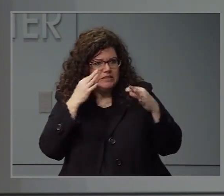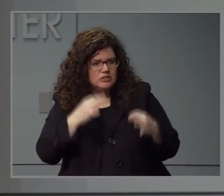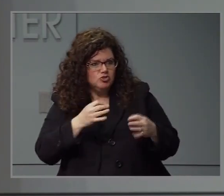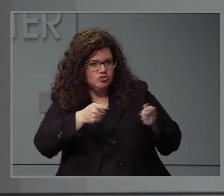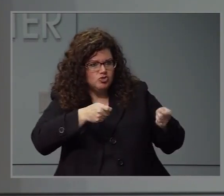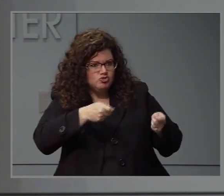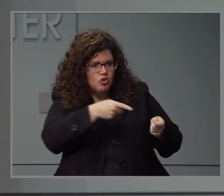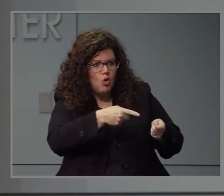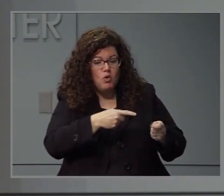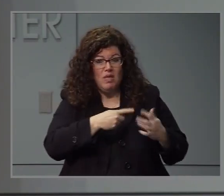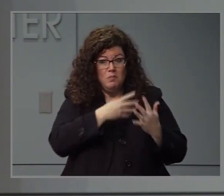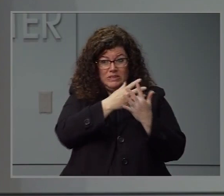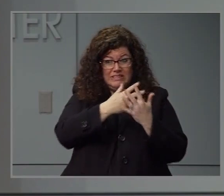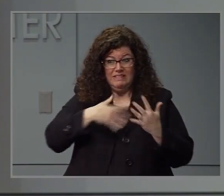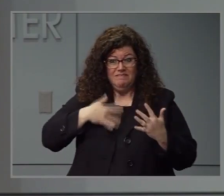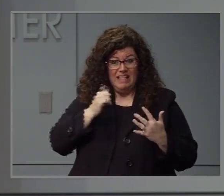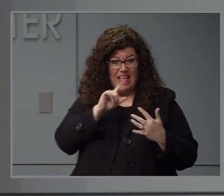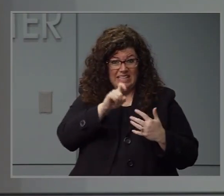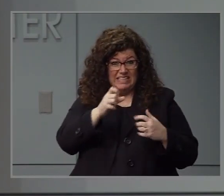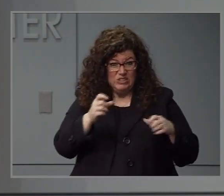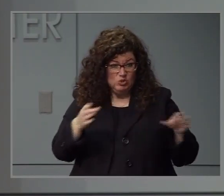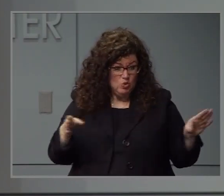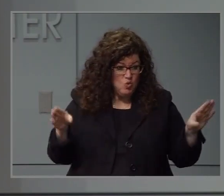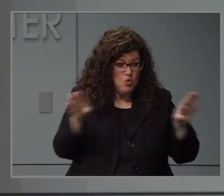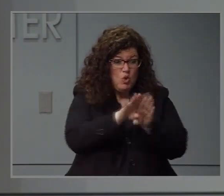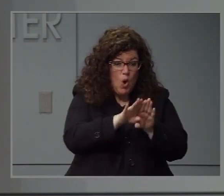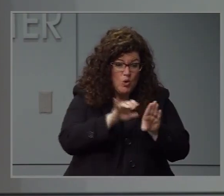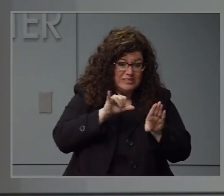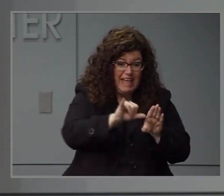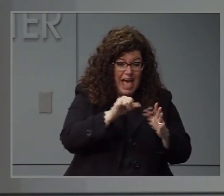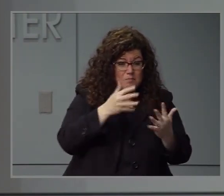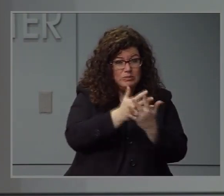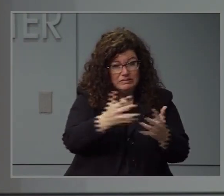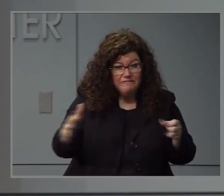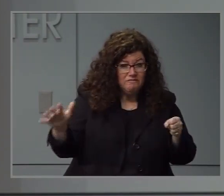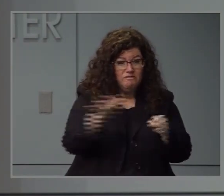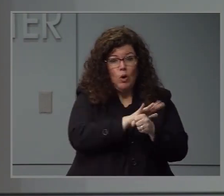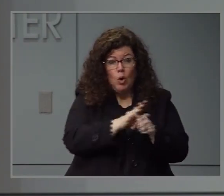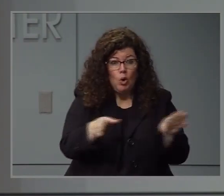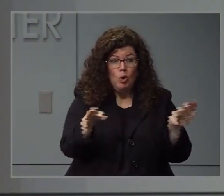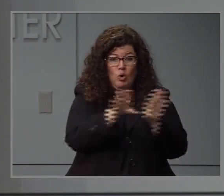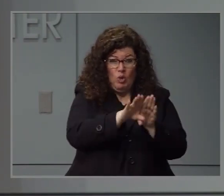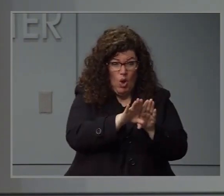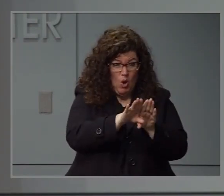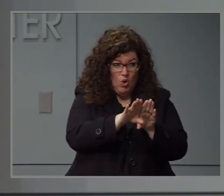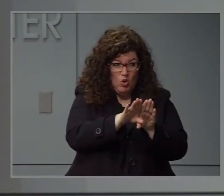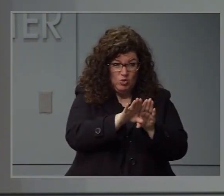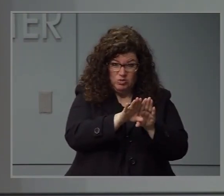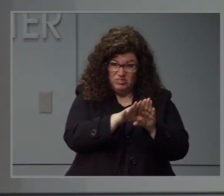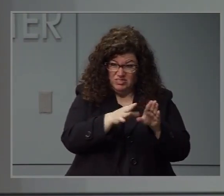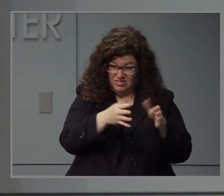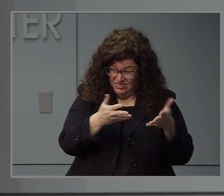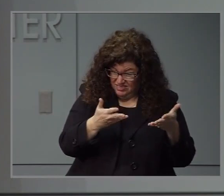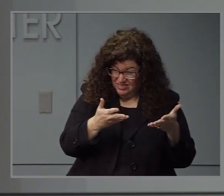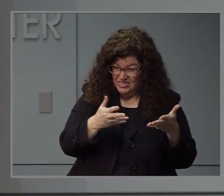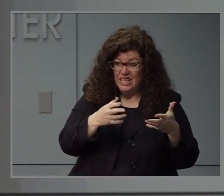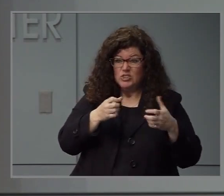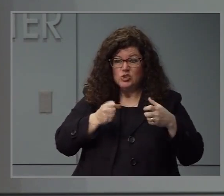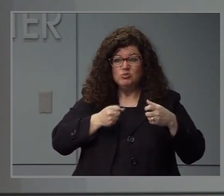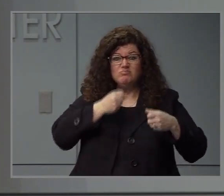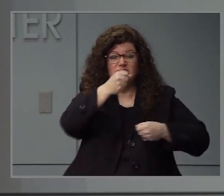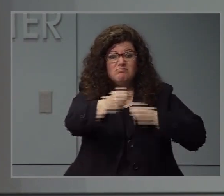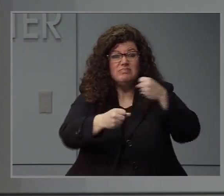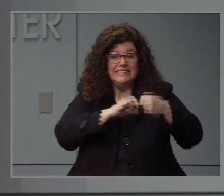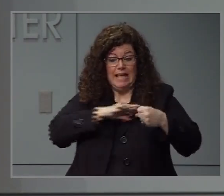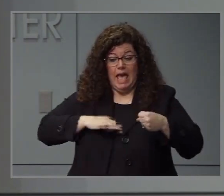Department of Prisons felt it was necessary to shut down an entire prison in order to get staff over to News. Thank